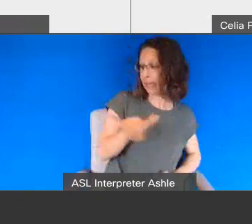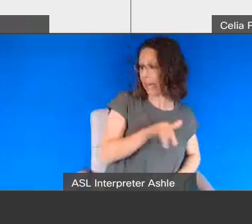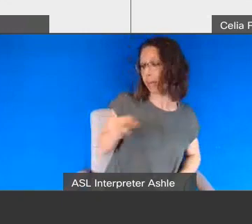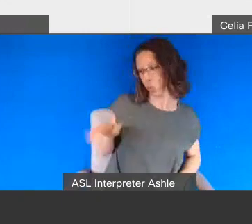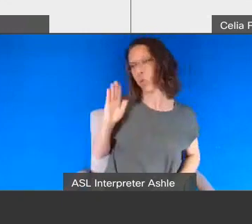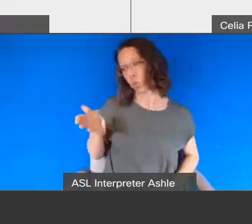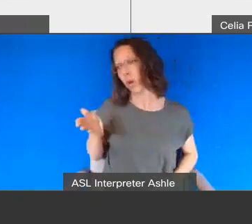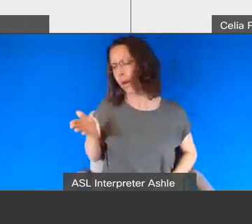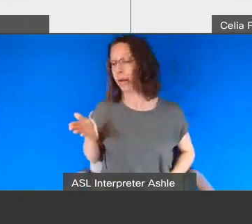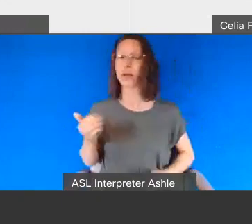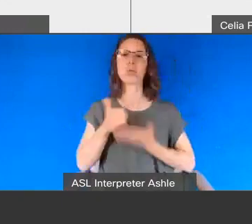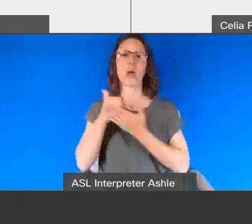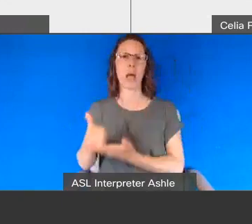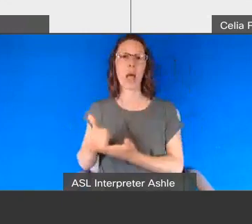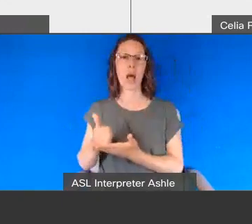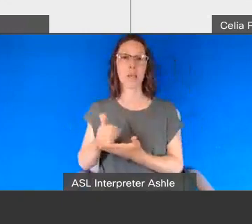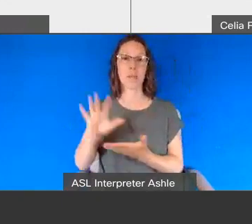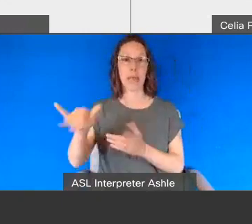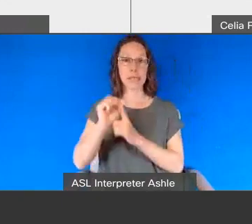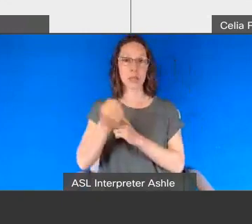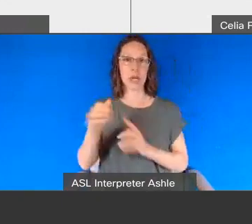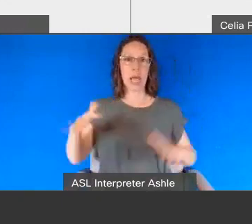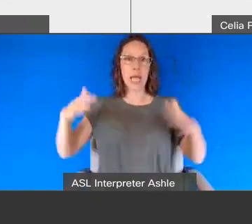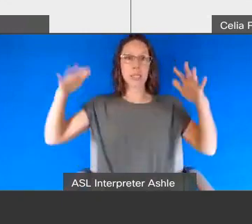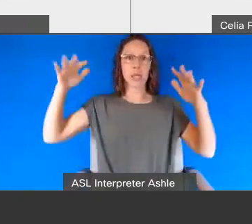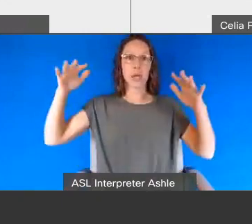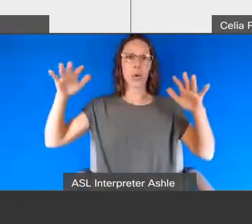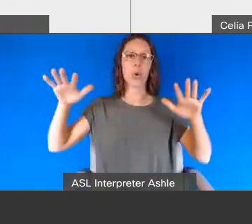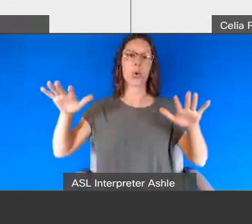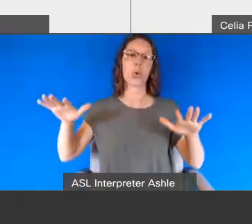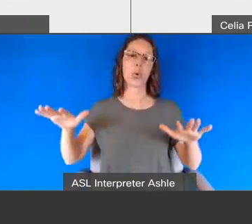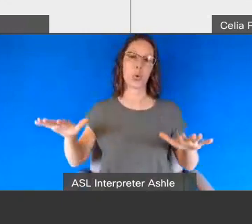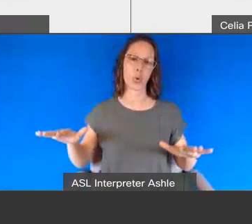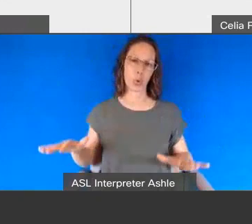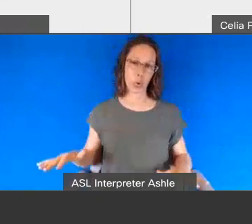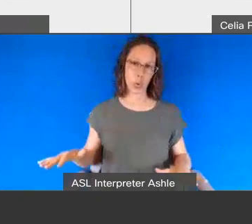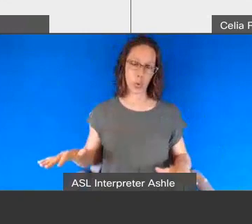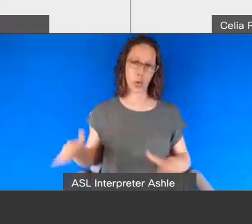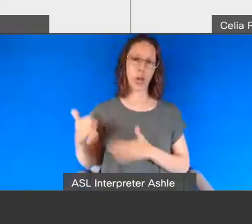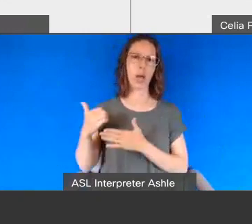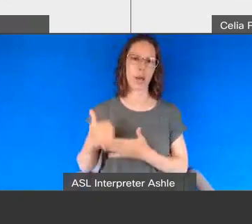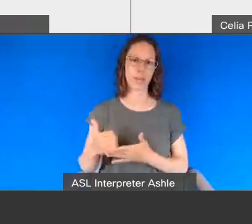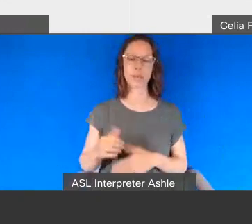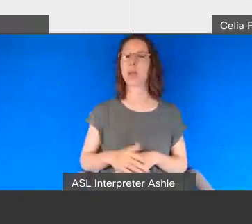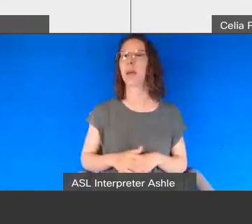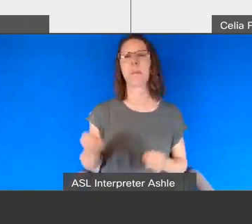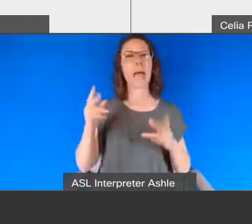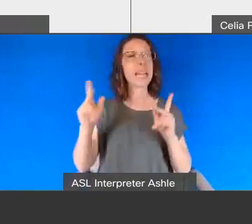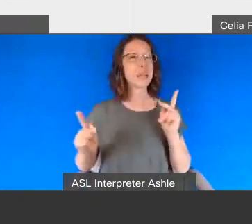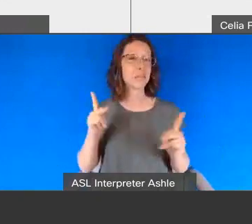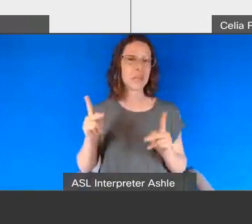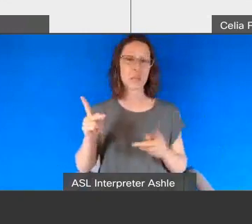potentially de-escalating the situation rather than increasing it because a lot of persons on the spectrum do not like to be touched